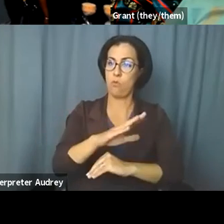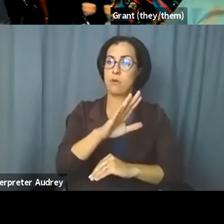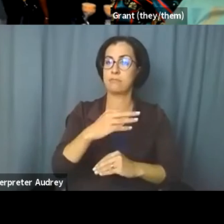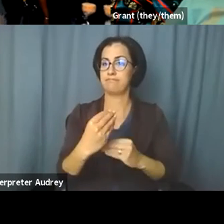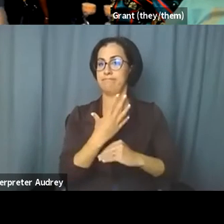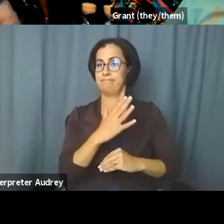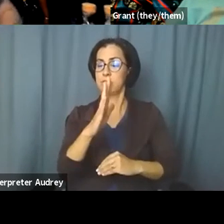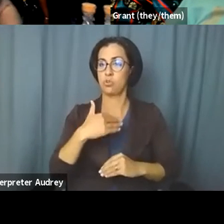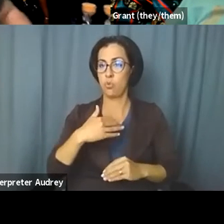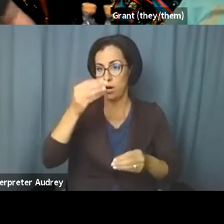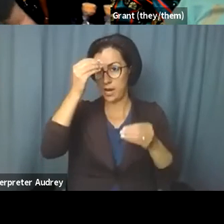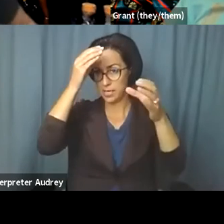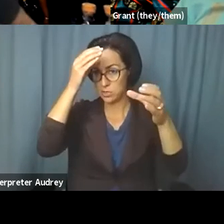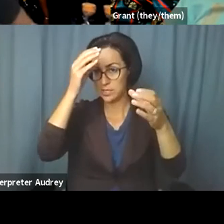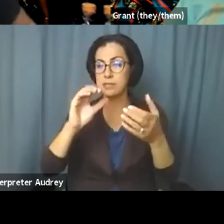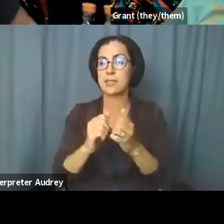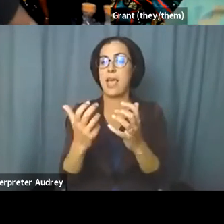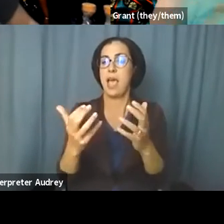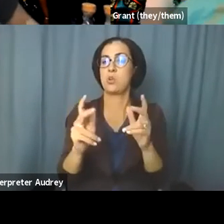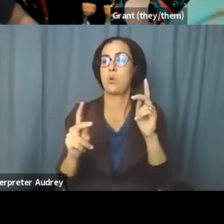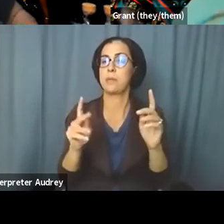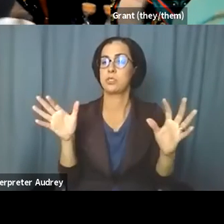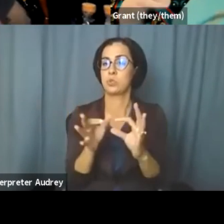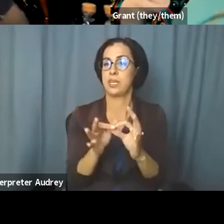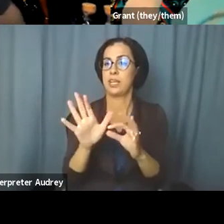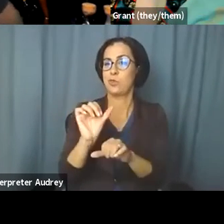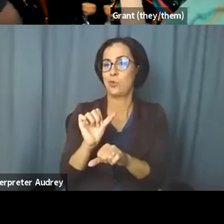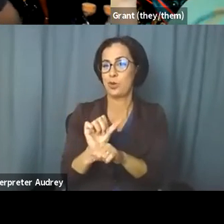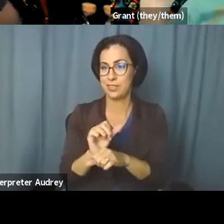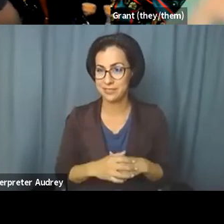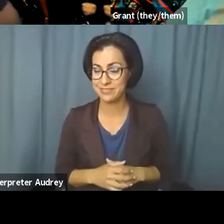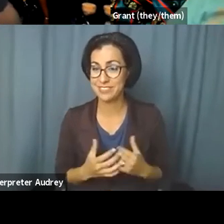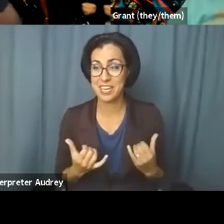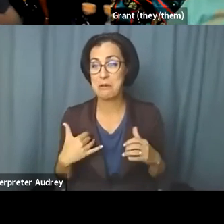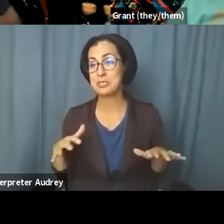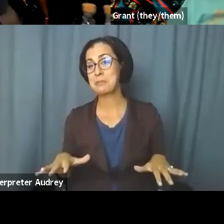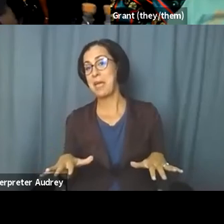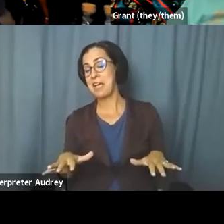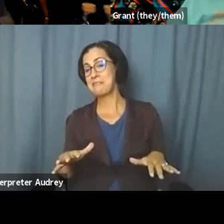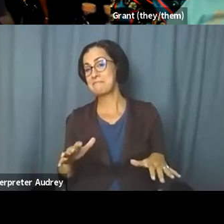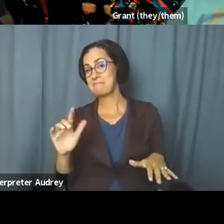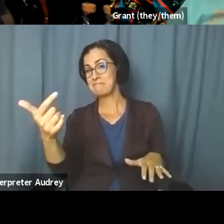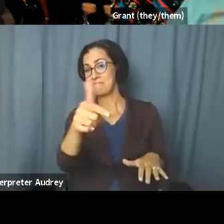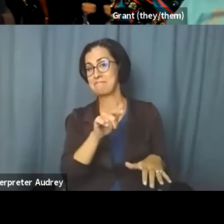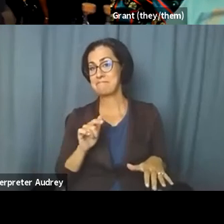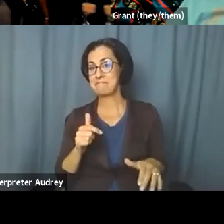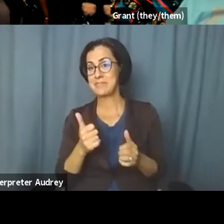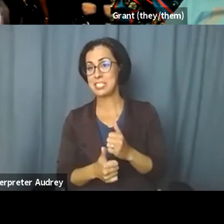folks to connect with you in your work? And I'm just going to sit back and let whoever wants to go first go first.